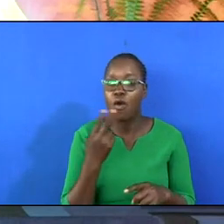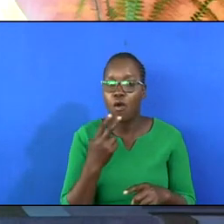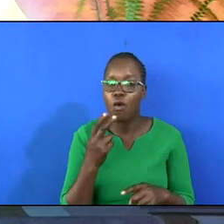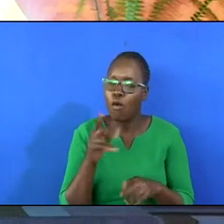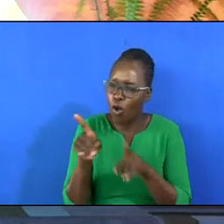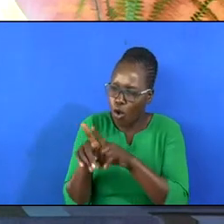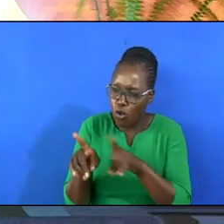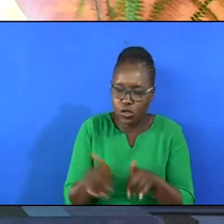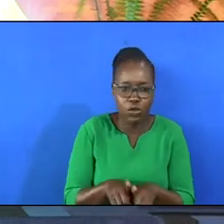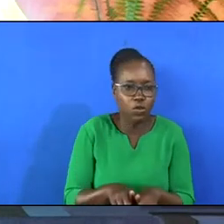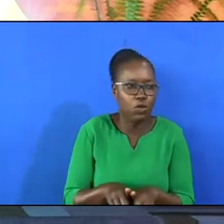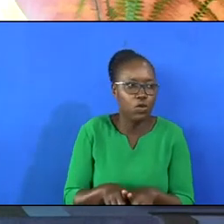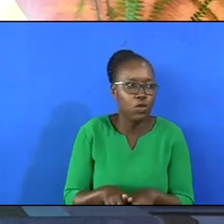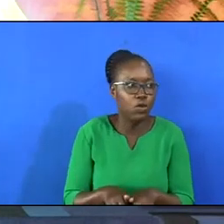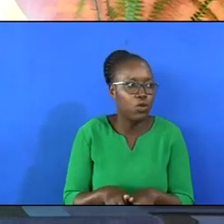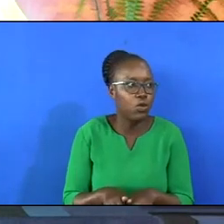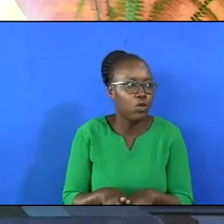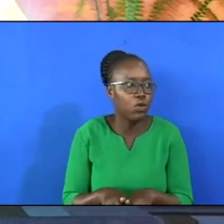also.